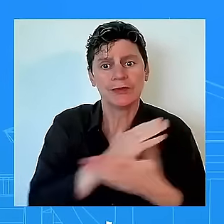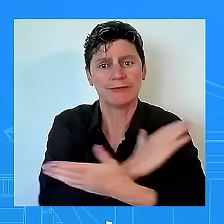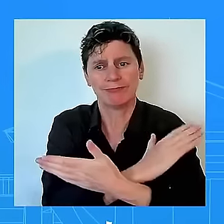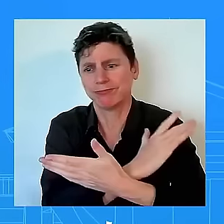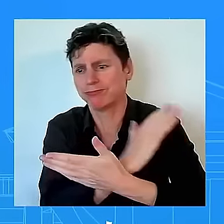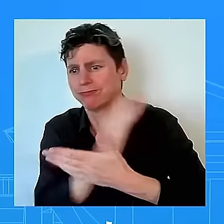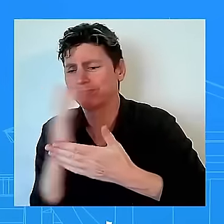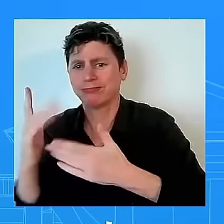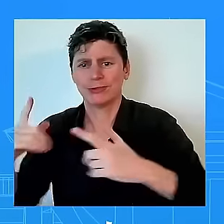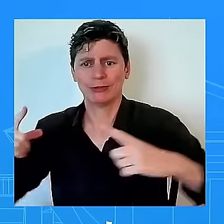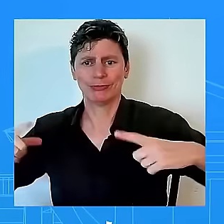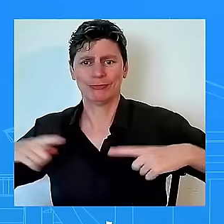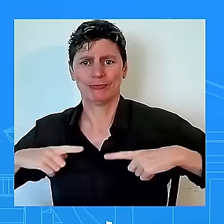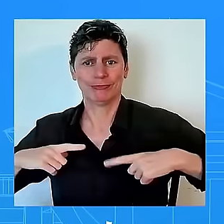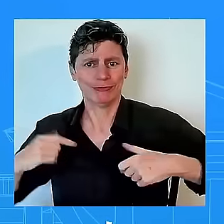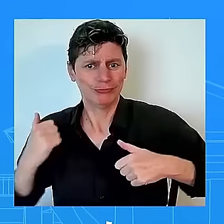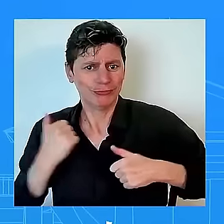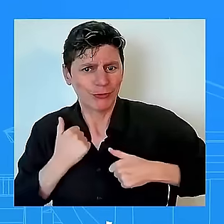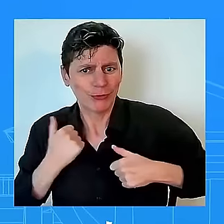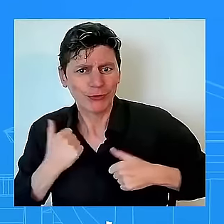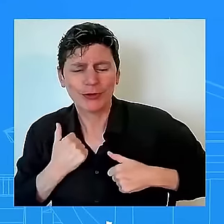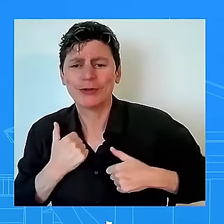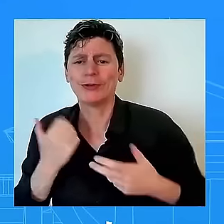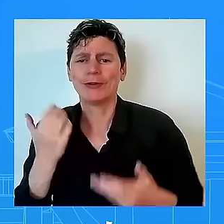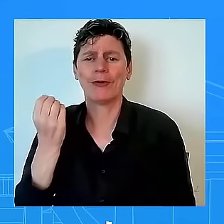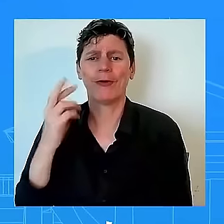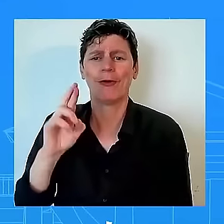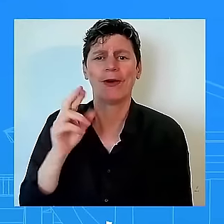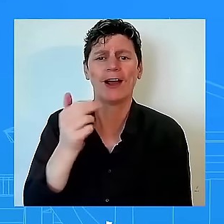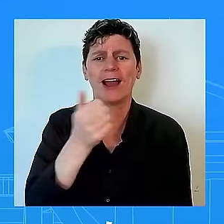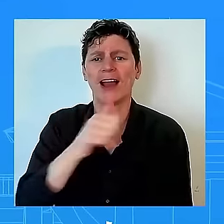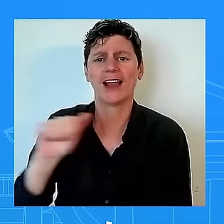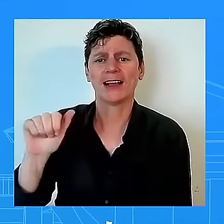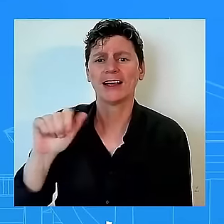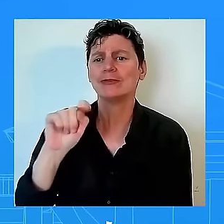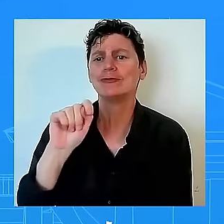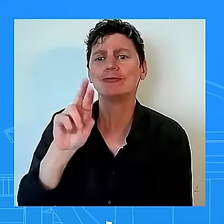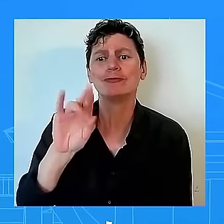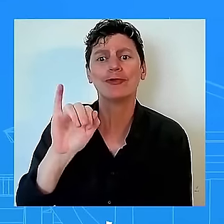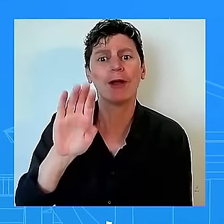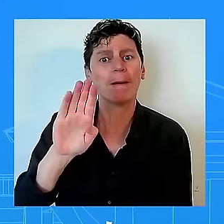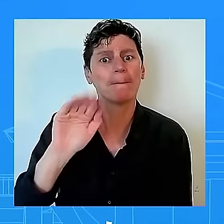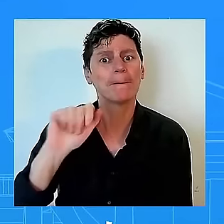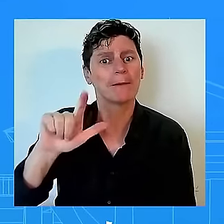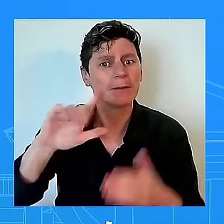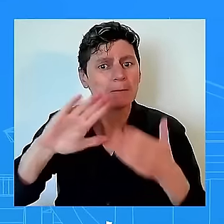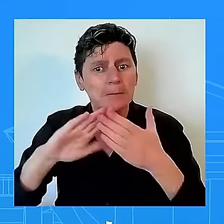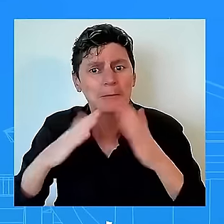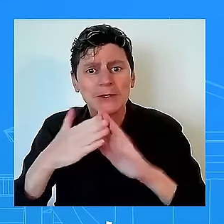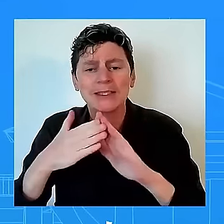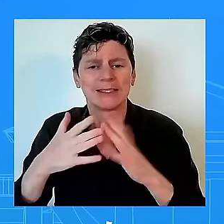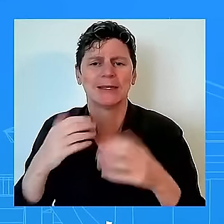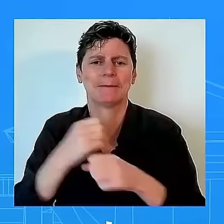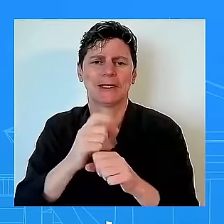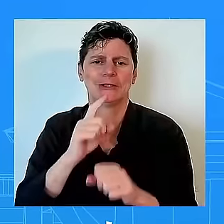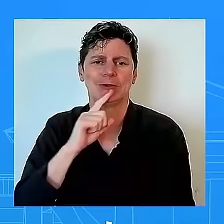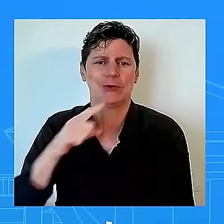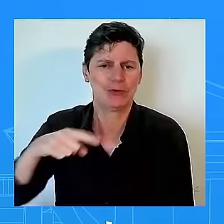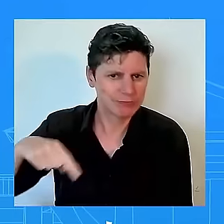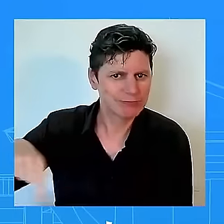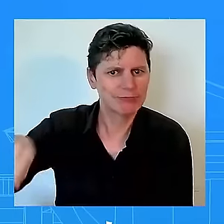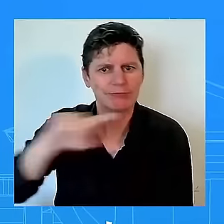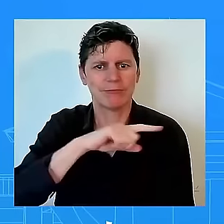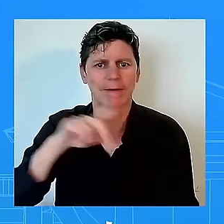that voting is um is made eligible for is made possible for folks who are eligible i'm not going to